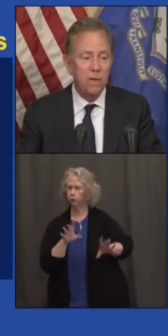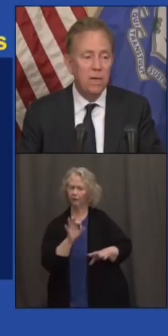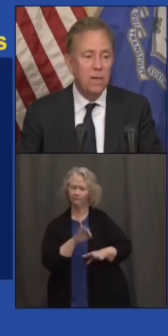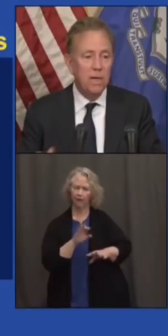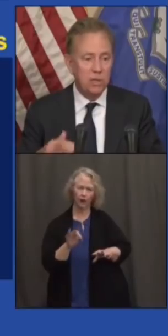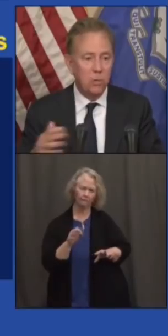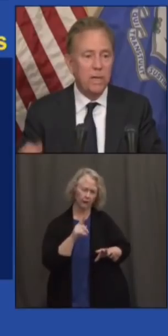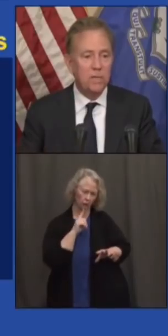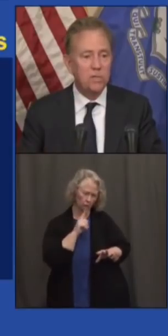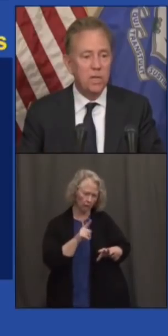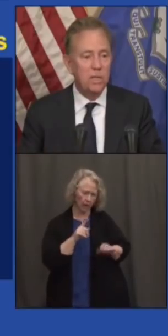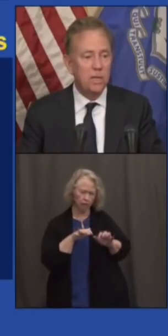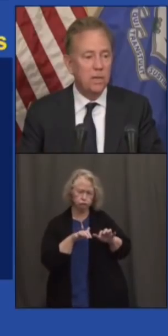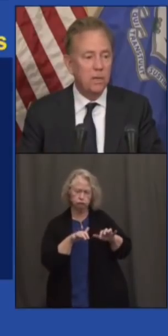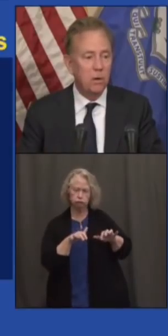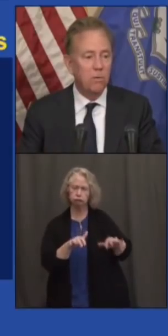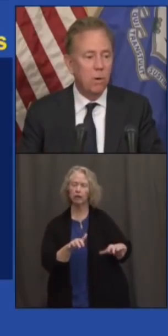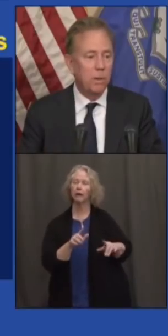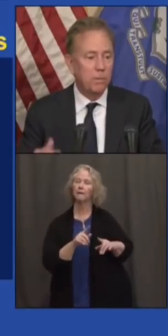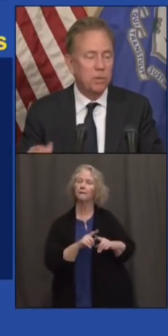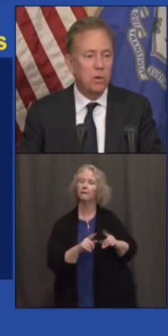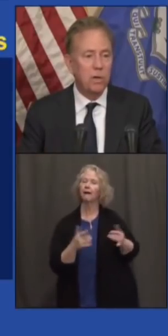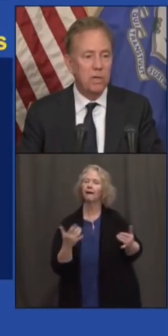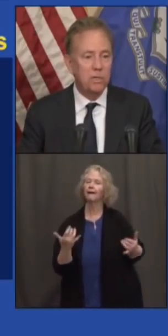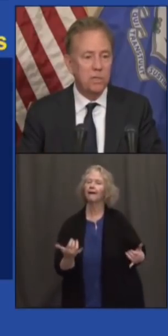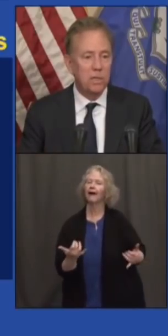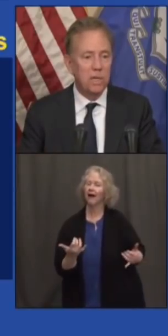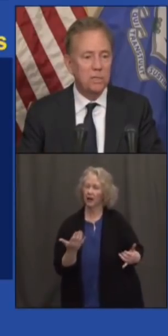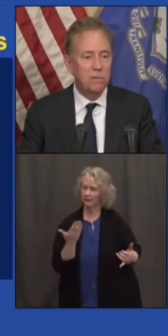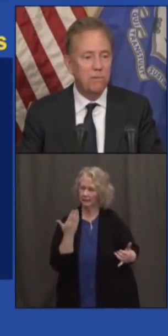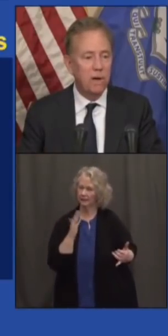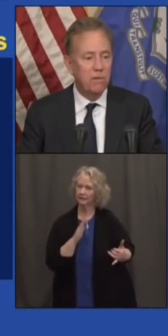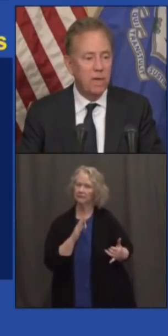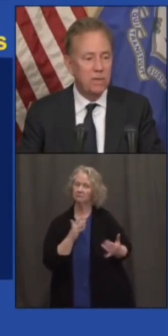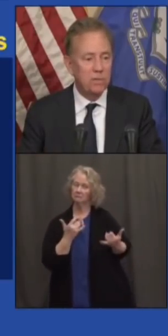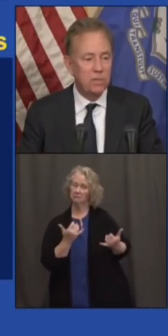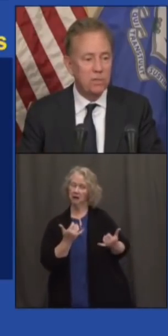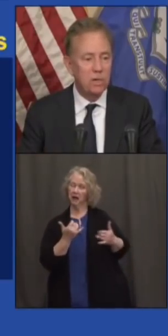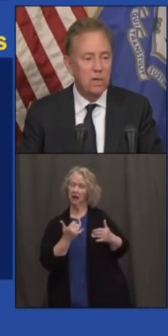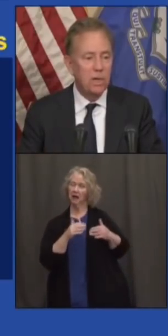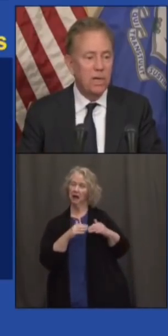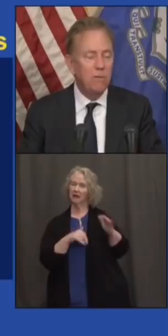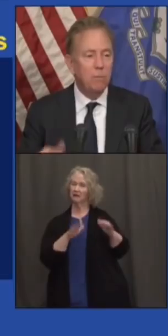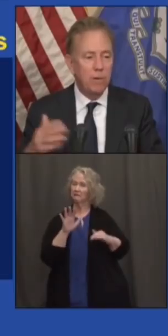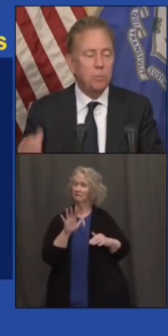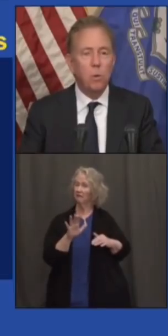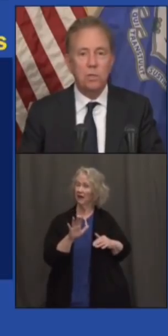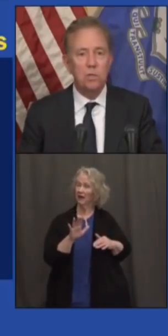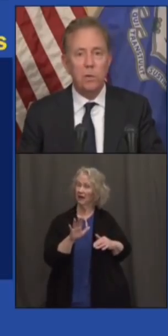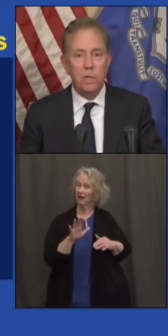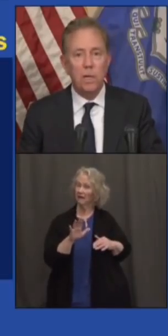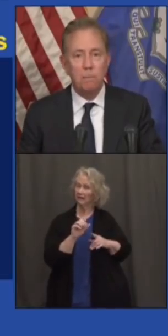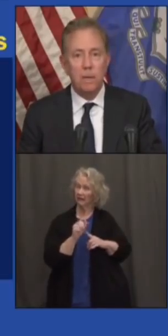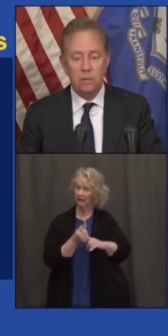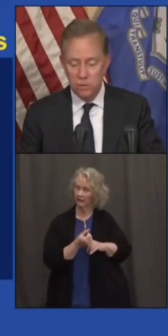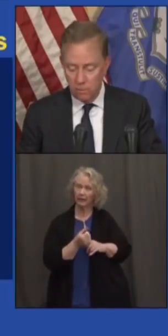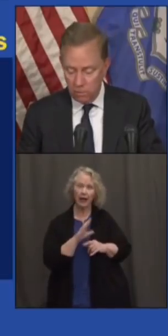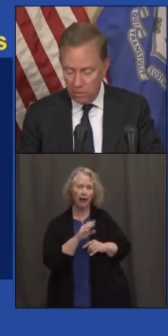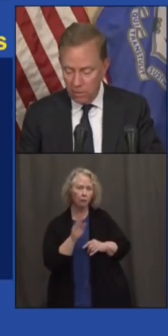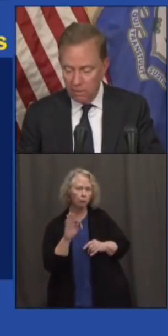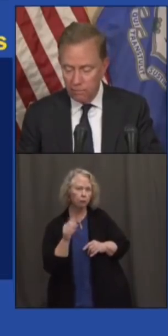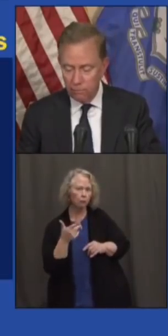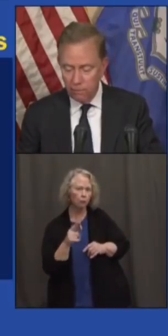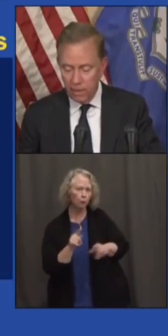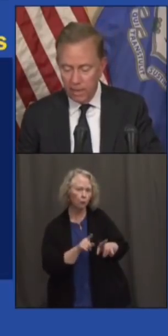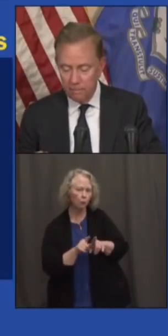fire. It's great to see that the overwhelming majority is less than five cases. Even Bridgeport's doing a lot better, so